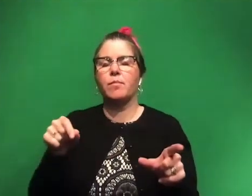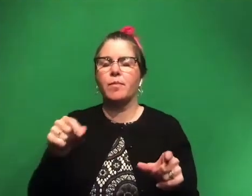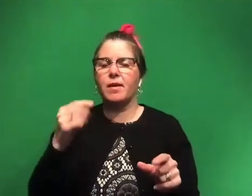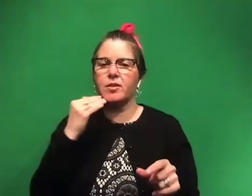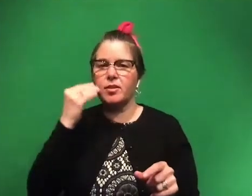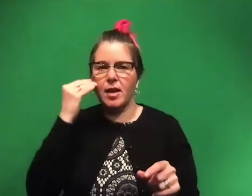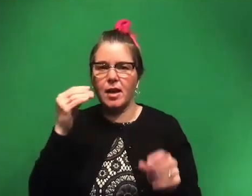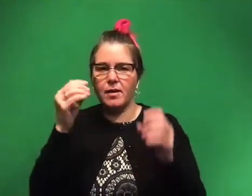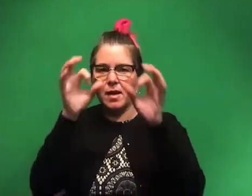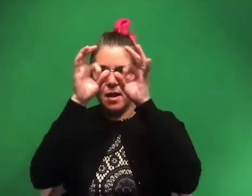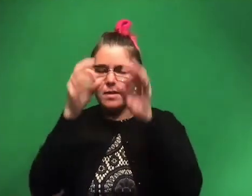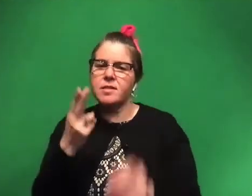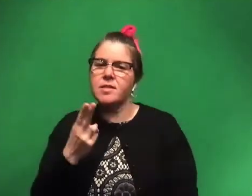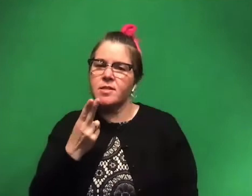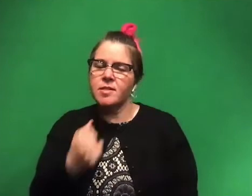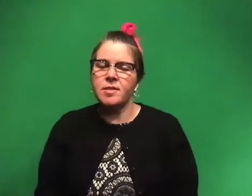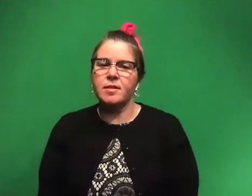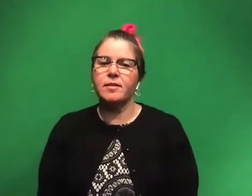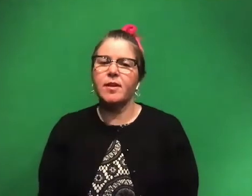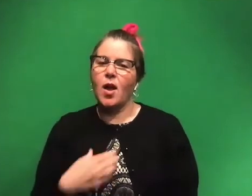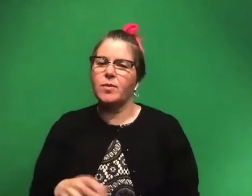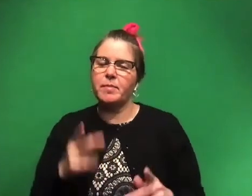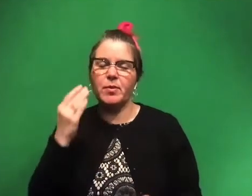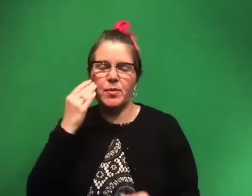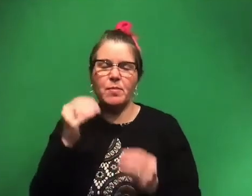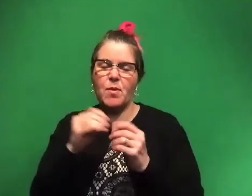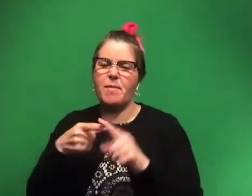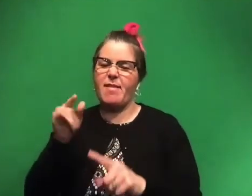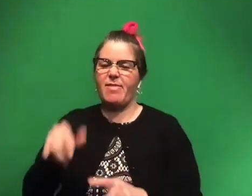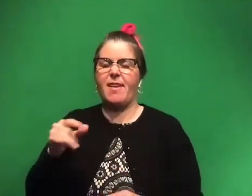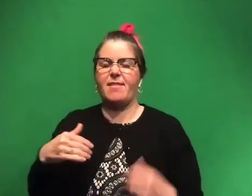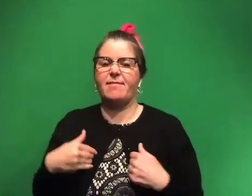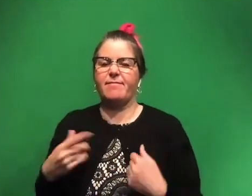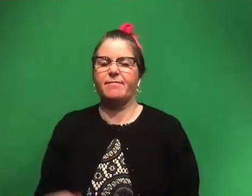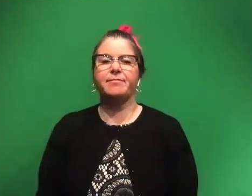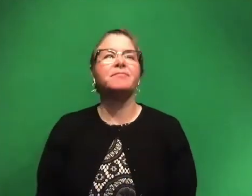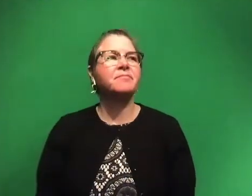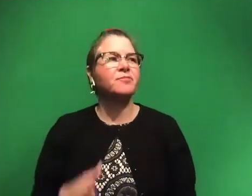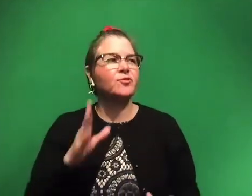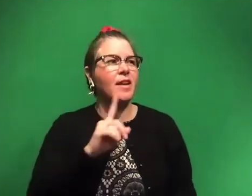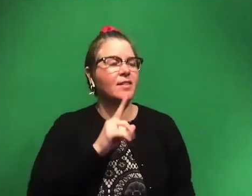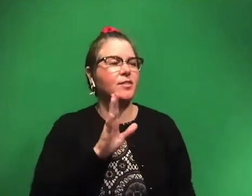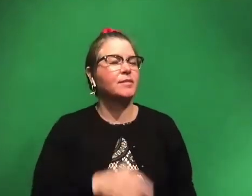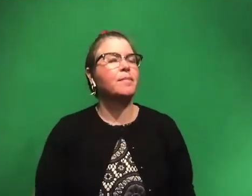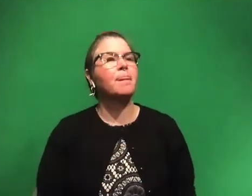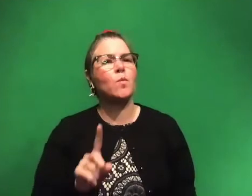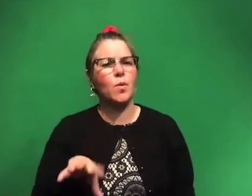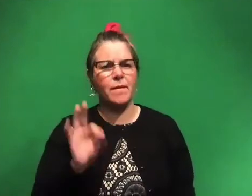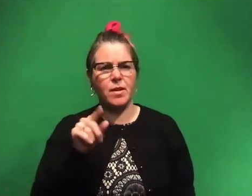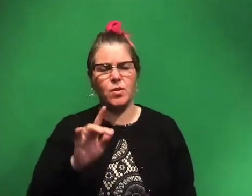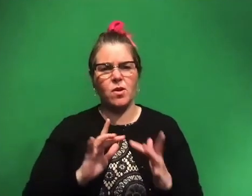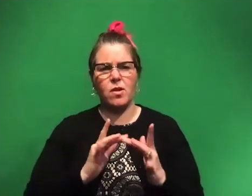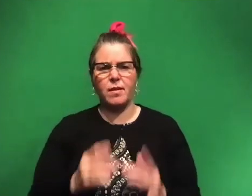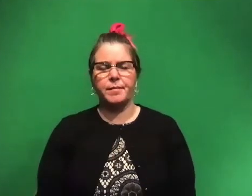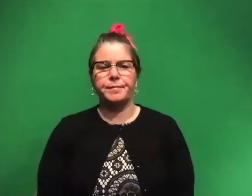eye sockets and it's the cutest thing. And I wish people knew more about that guy. That's a great answer. Awesome. Um, okay. Where can we find you online?